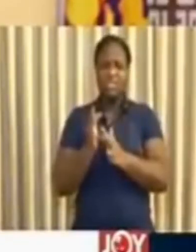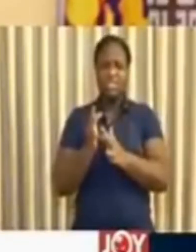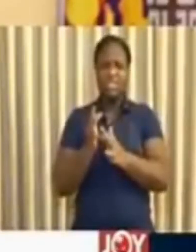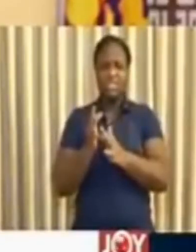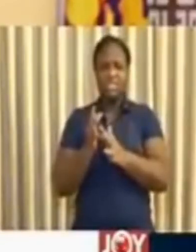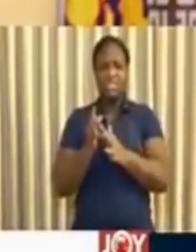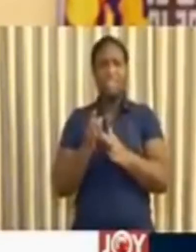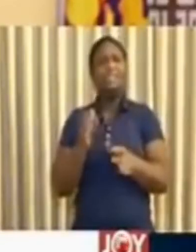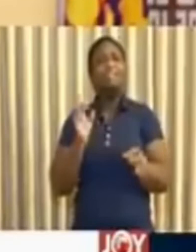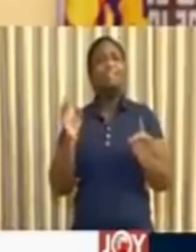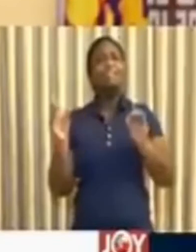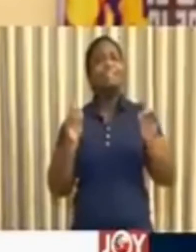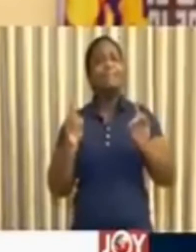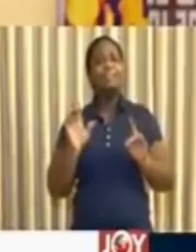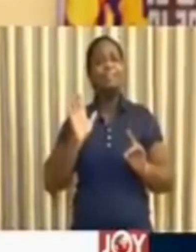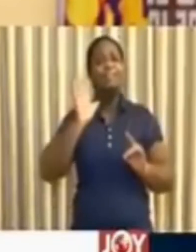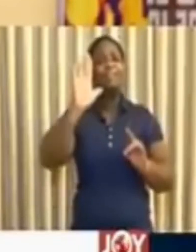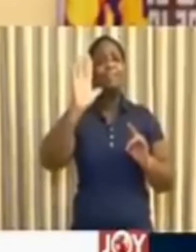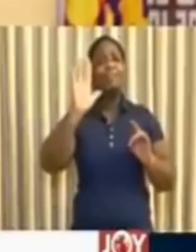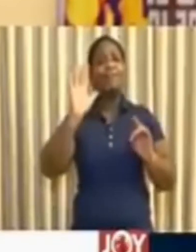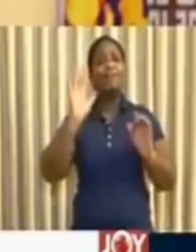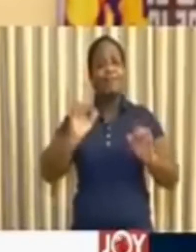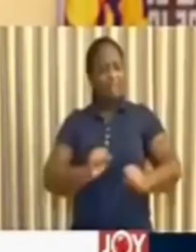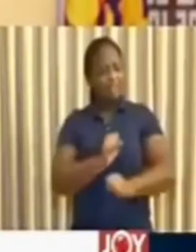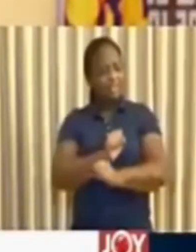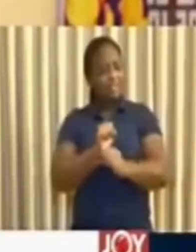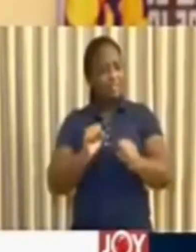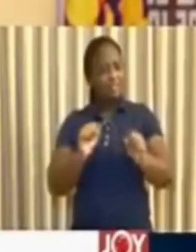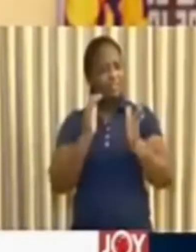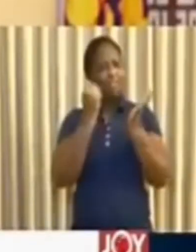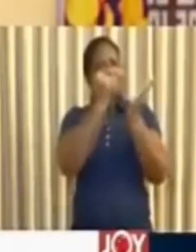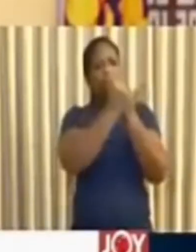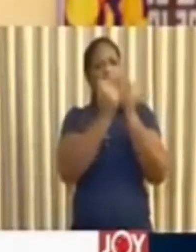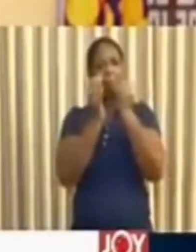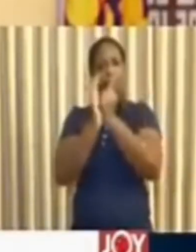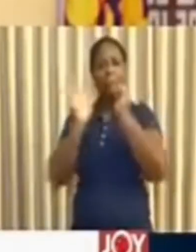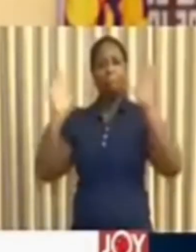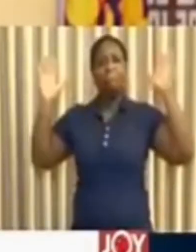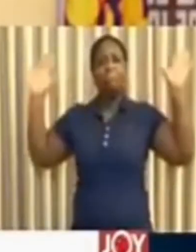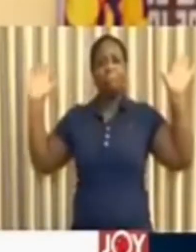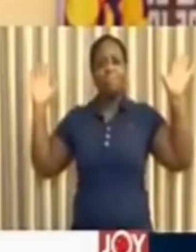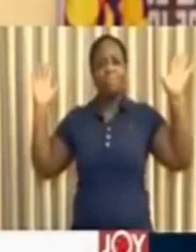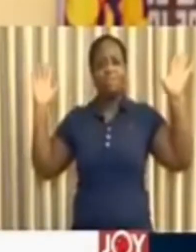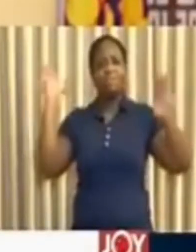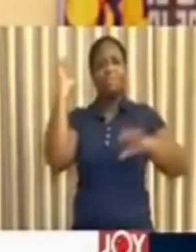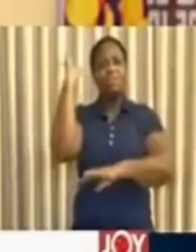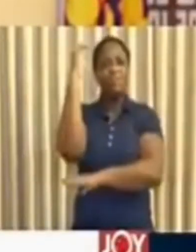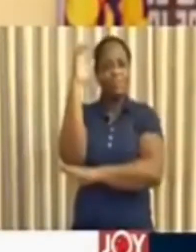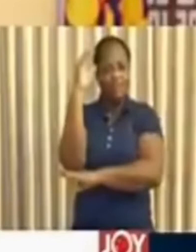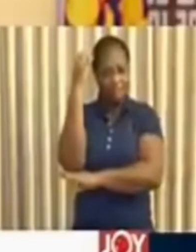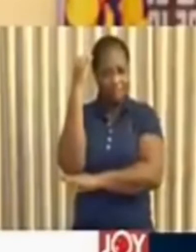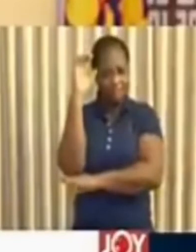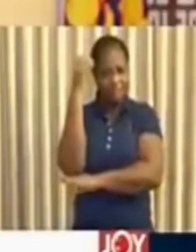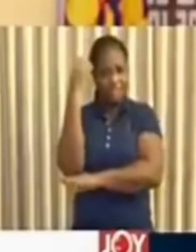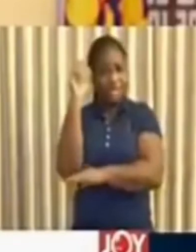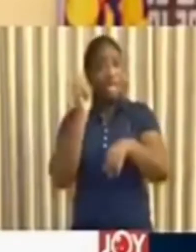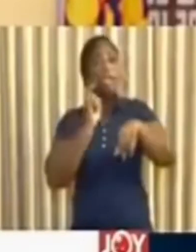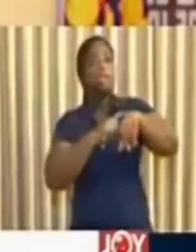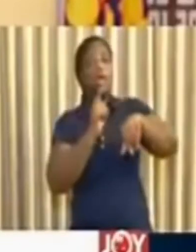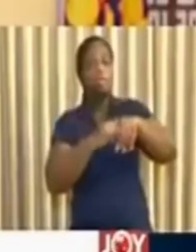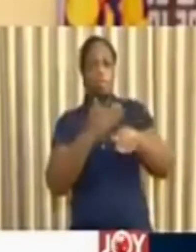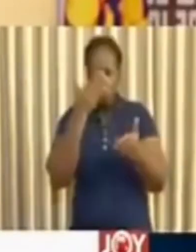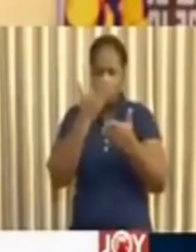made for our salvation on the cross of Calvary. The season is a good